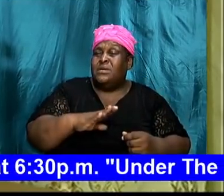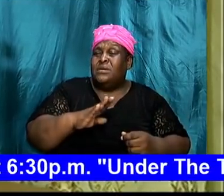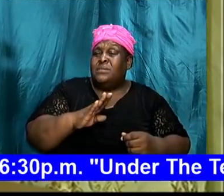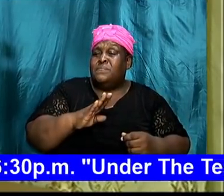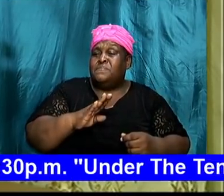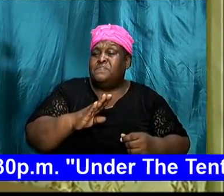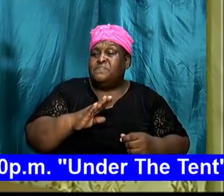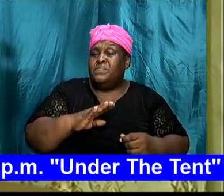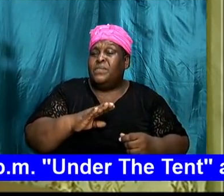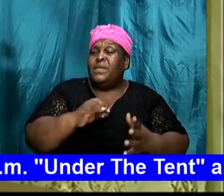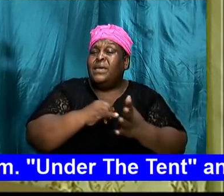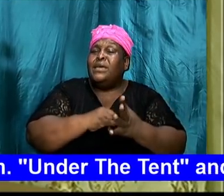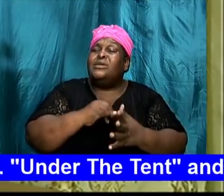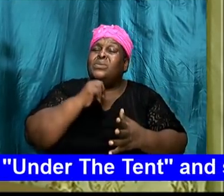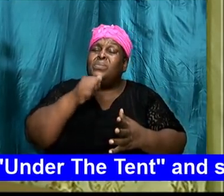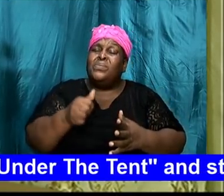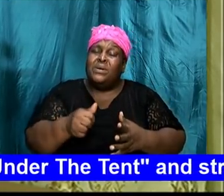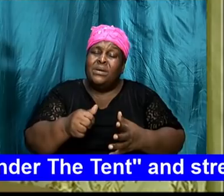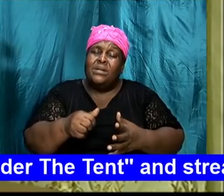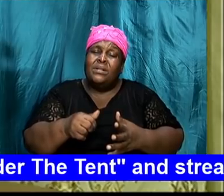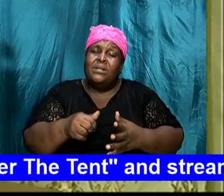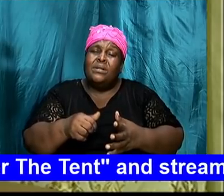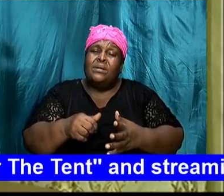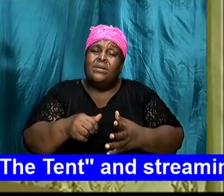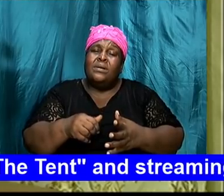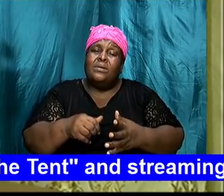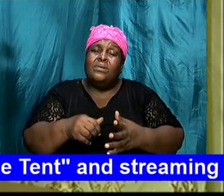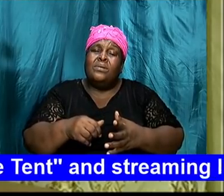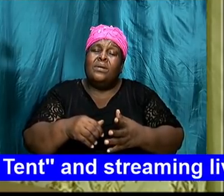will require patience